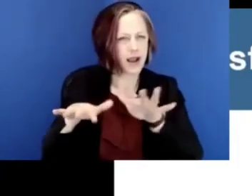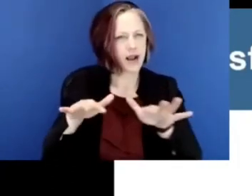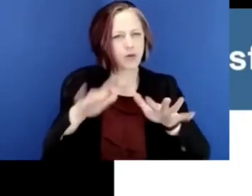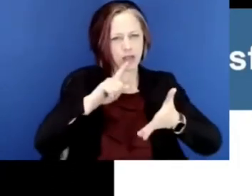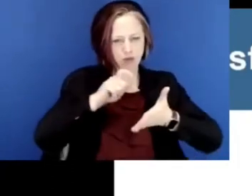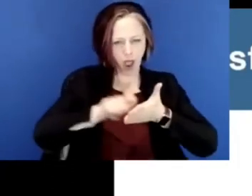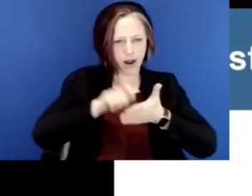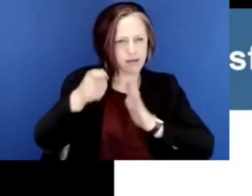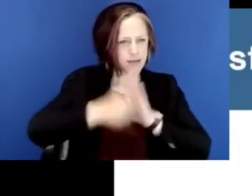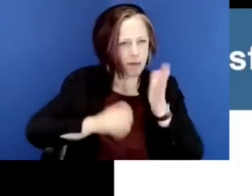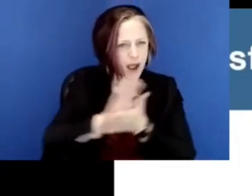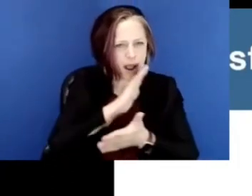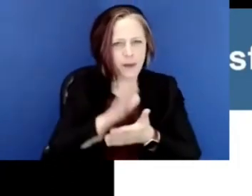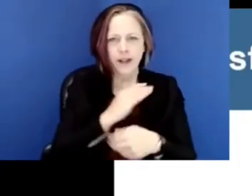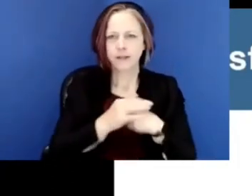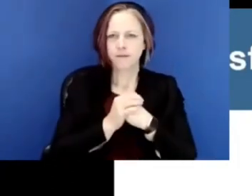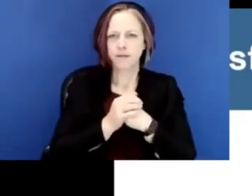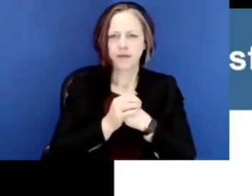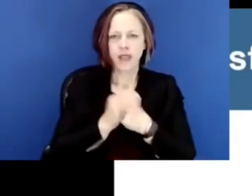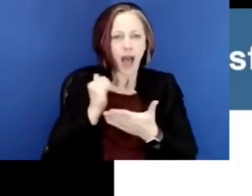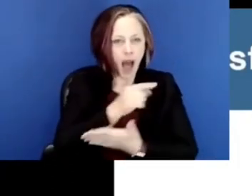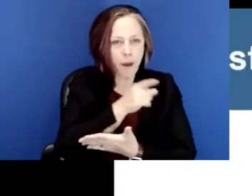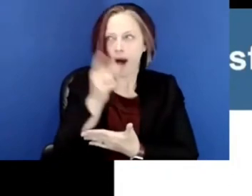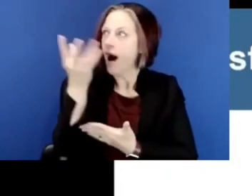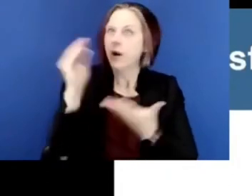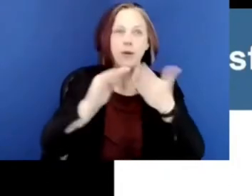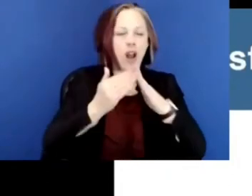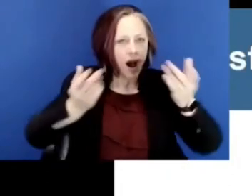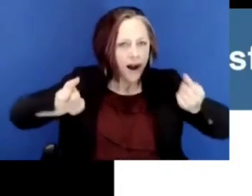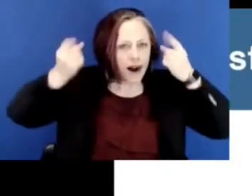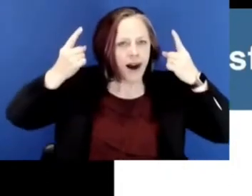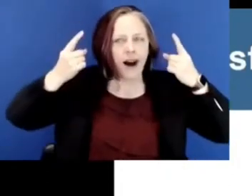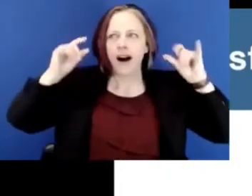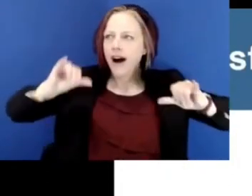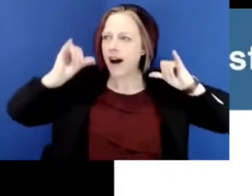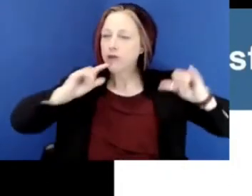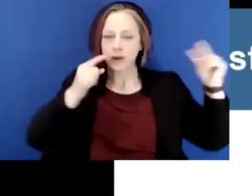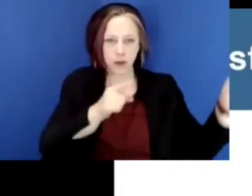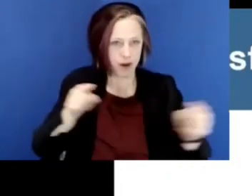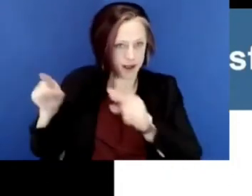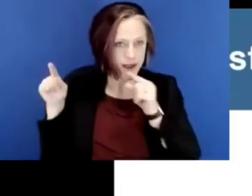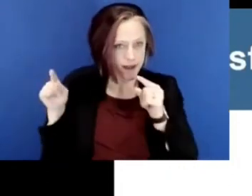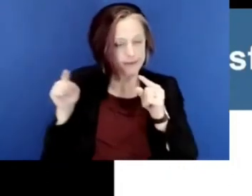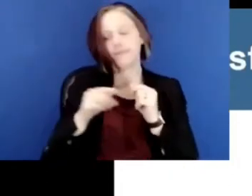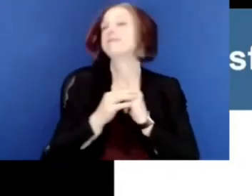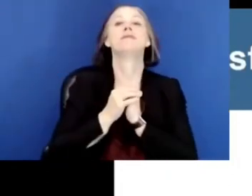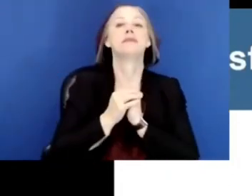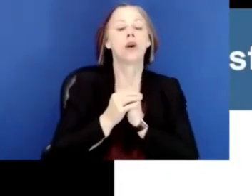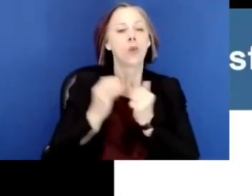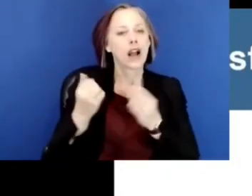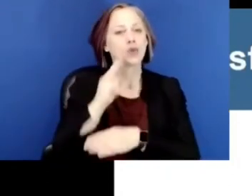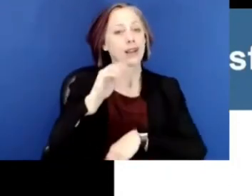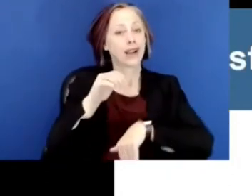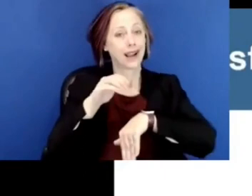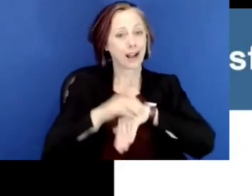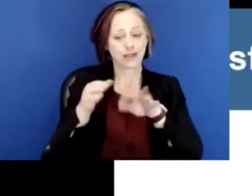community, writing about it, helping people in the community understand what's going on as well,